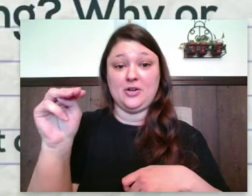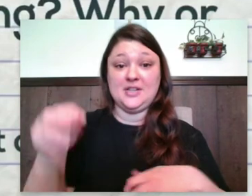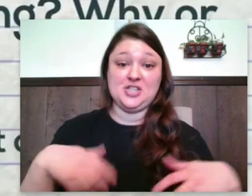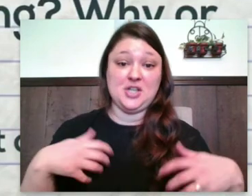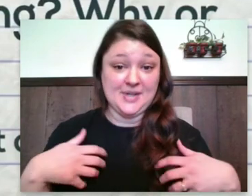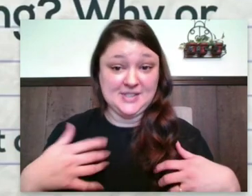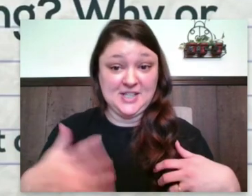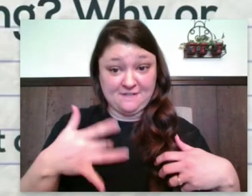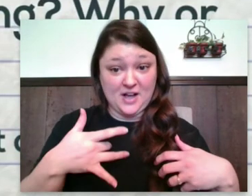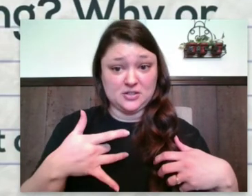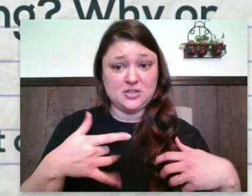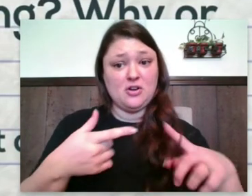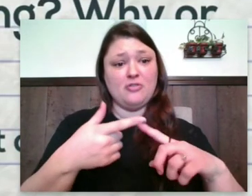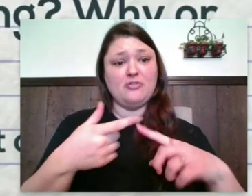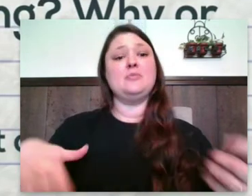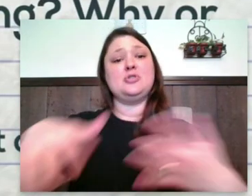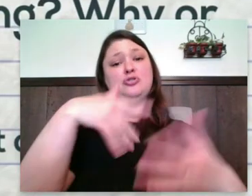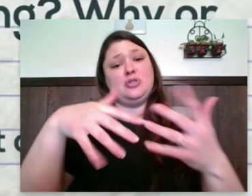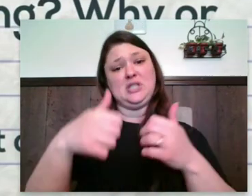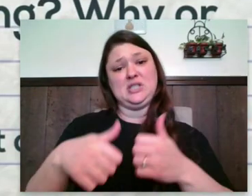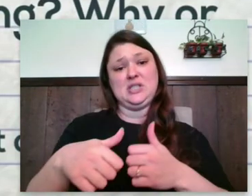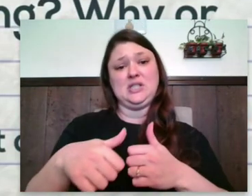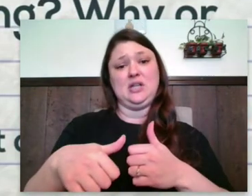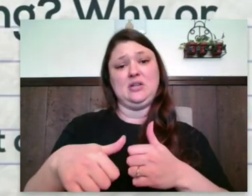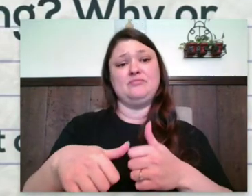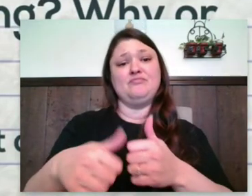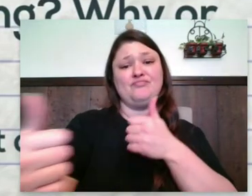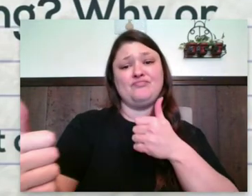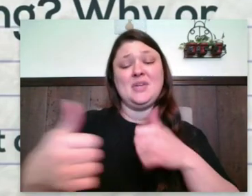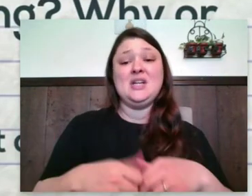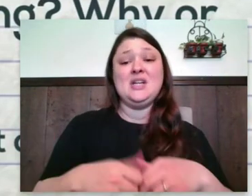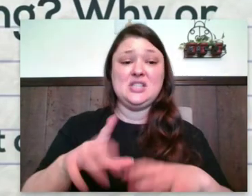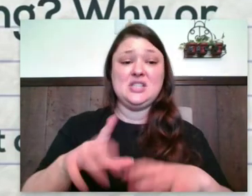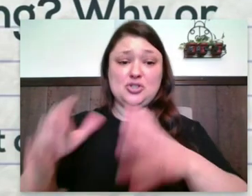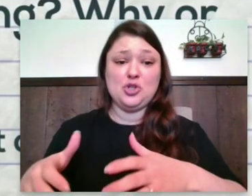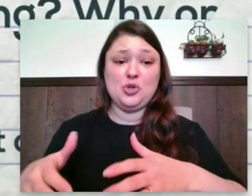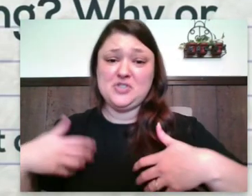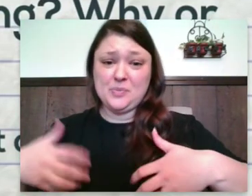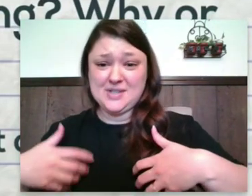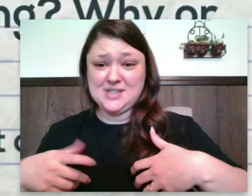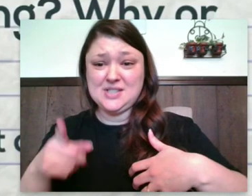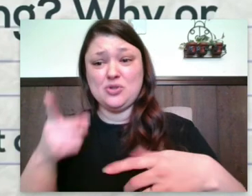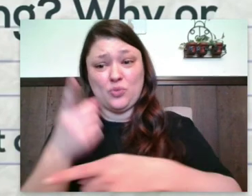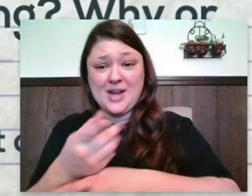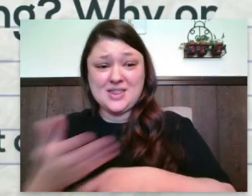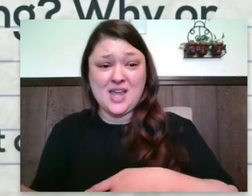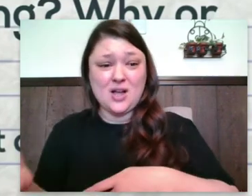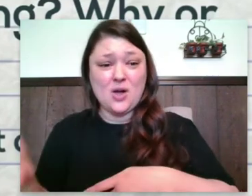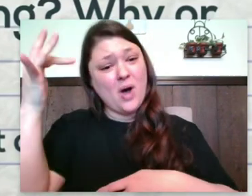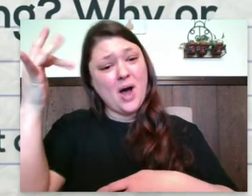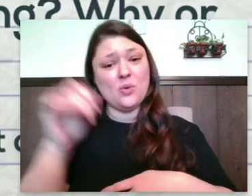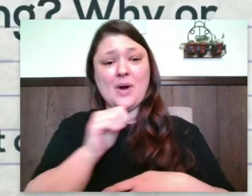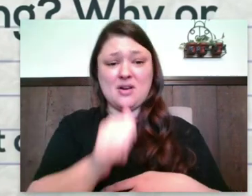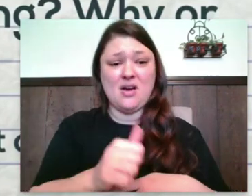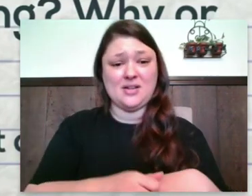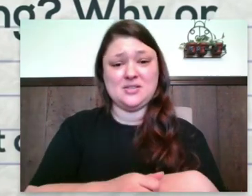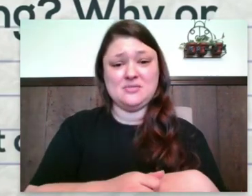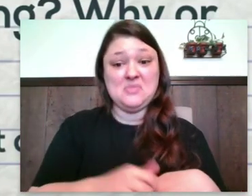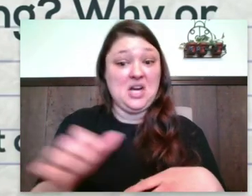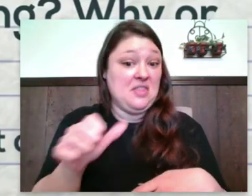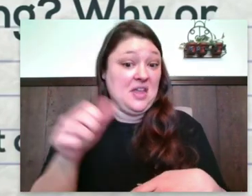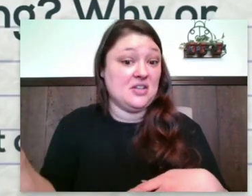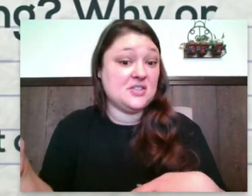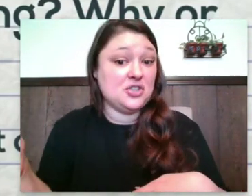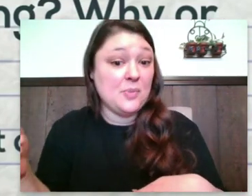McGregor the chimpanzee felt from social distancing. Did the troop of chimpanzees do the right thing? Why or why not?